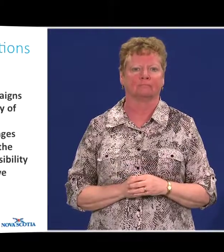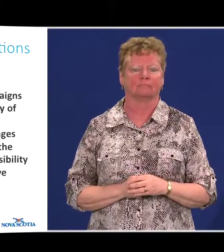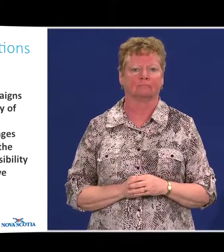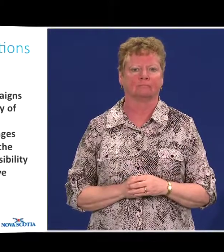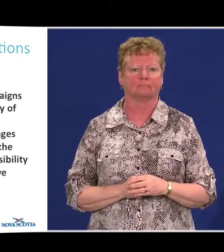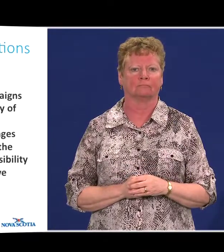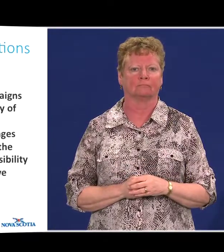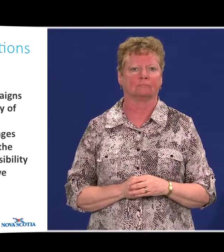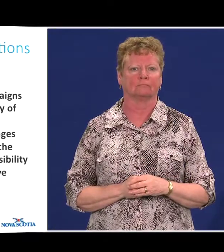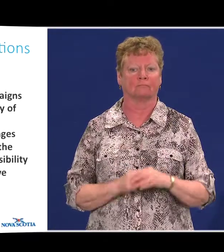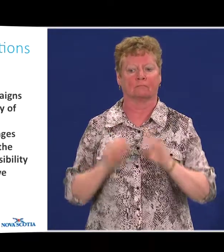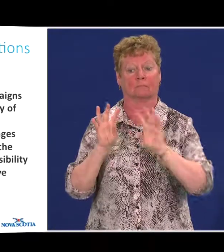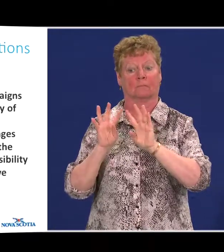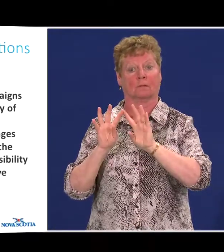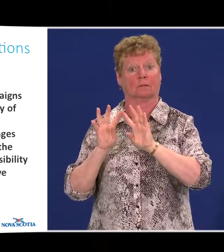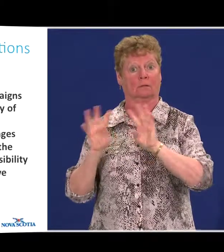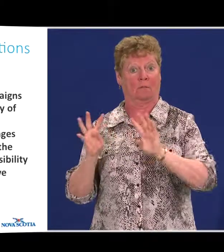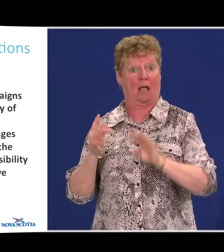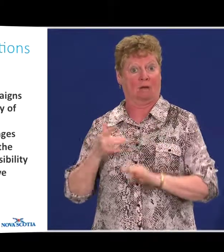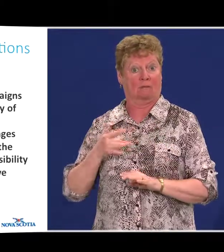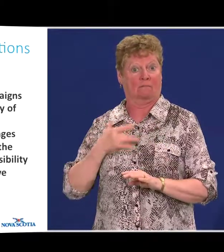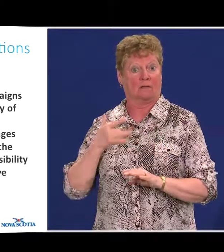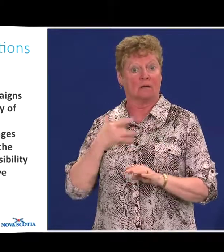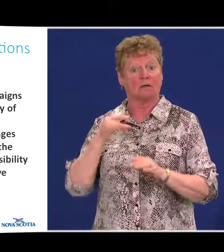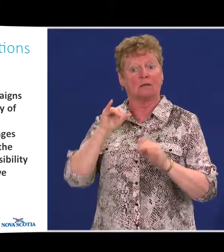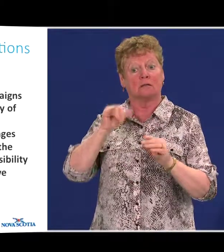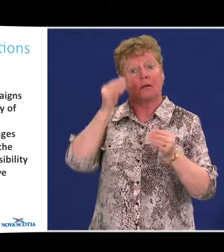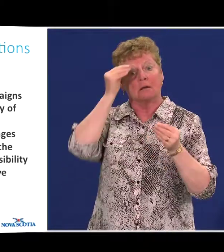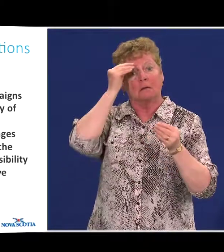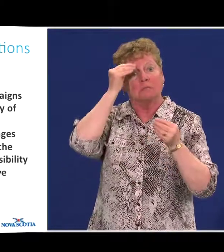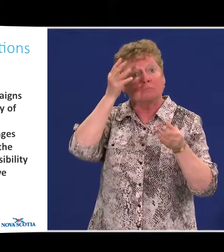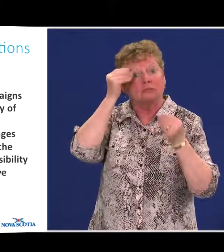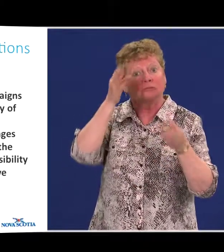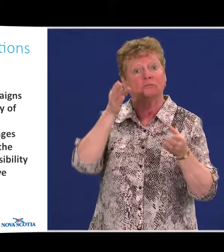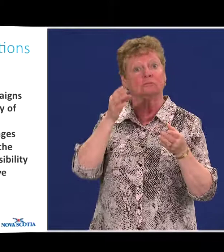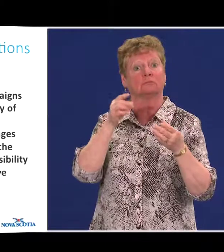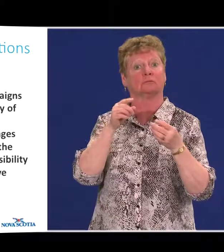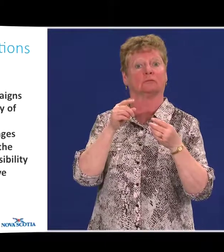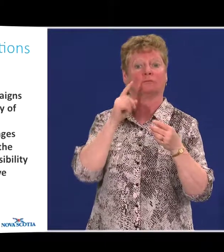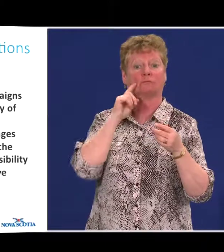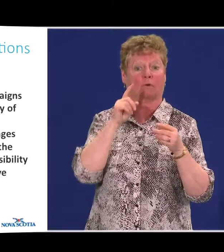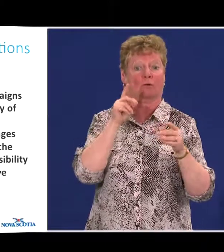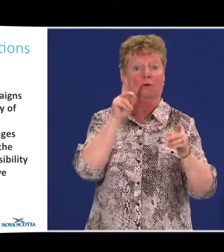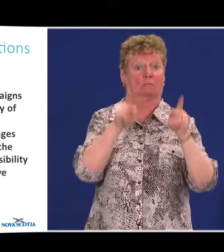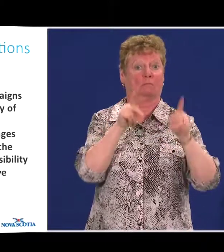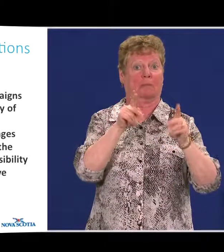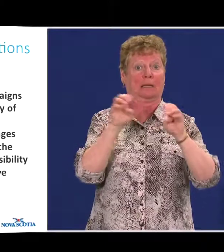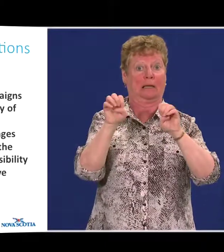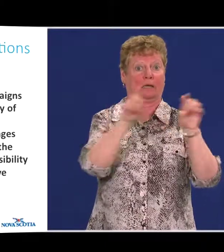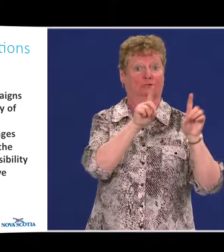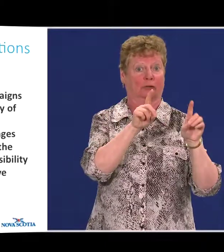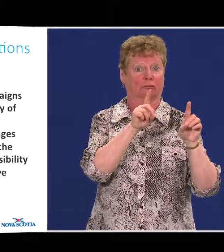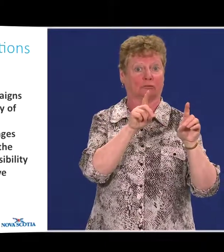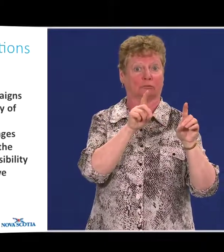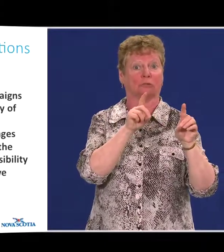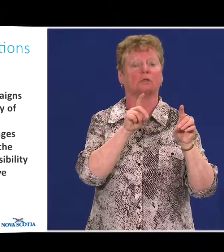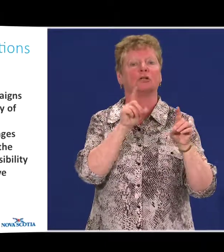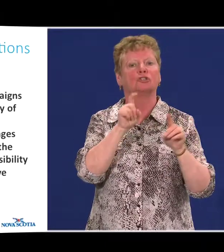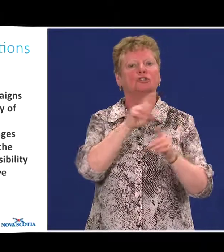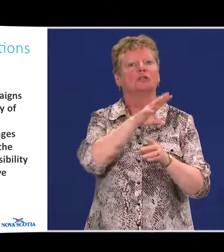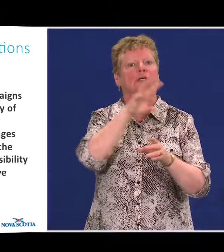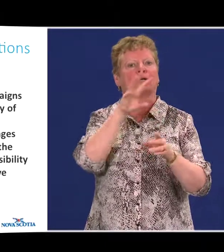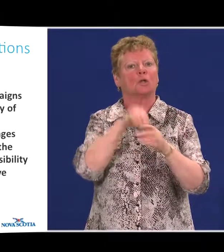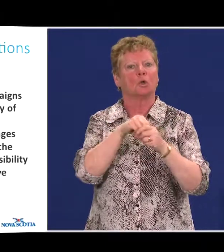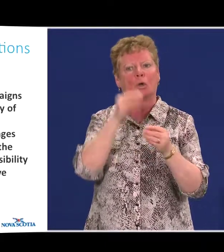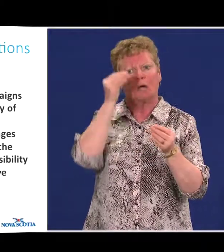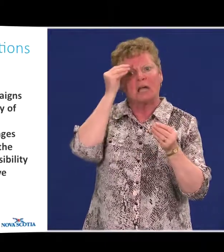The panel also suggests that content messaging of public education campaigns should include